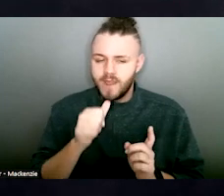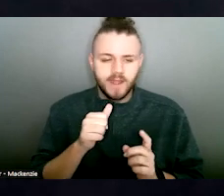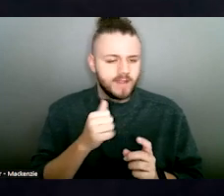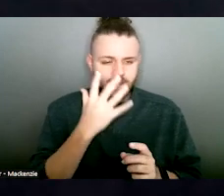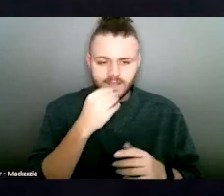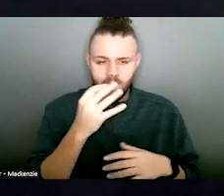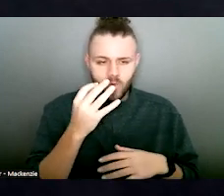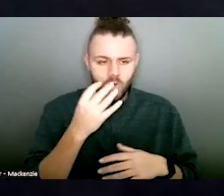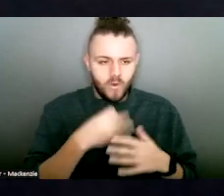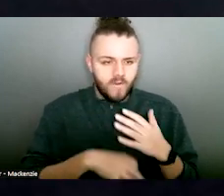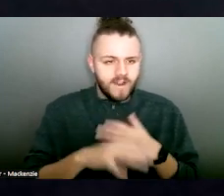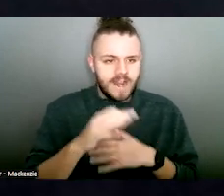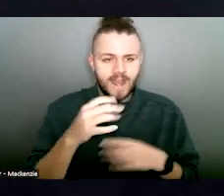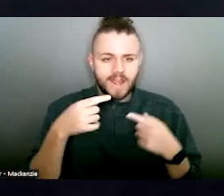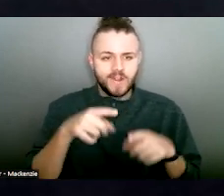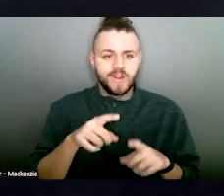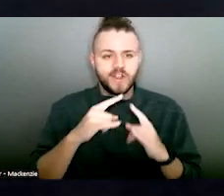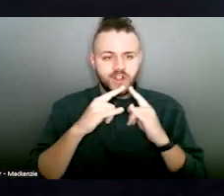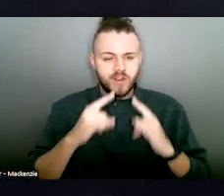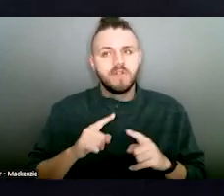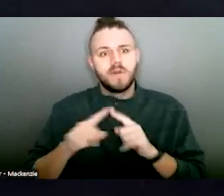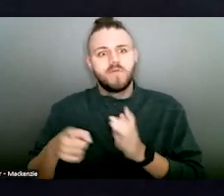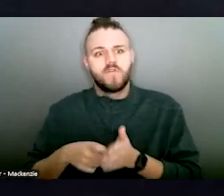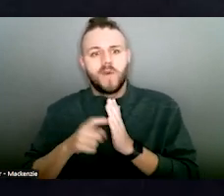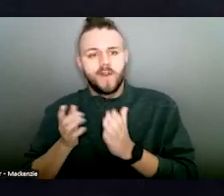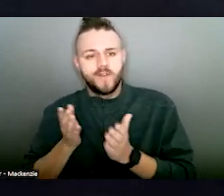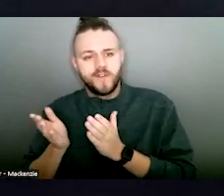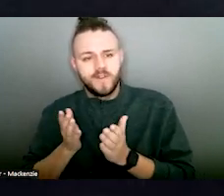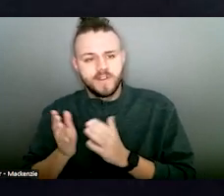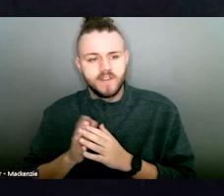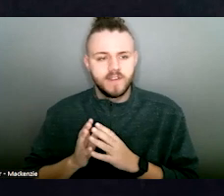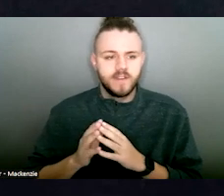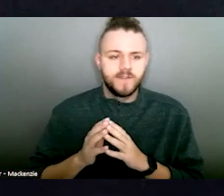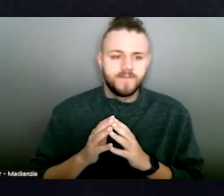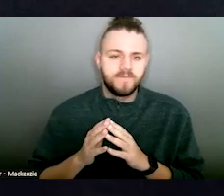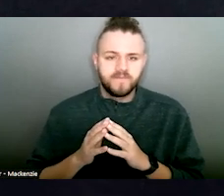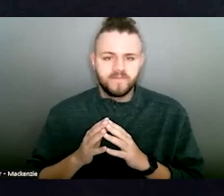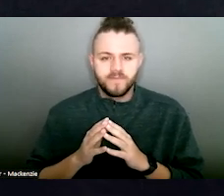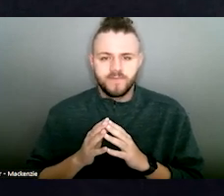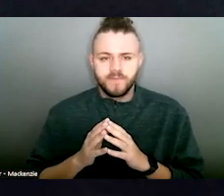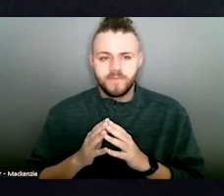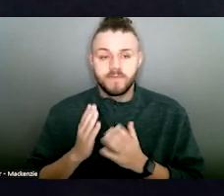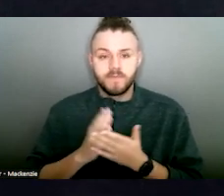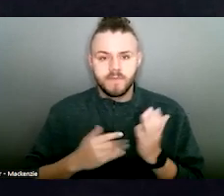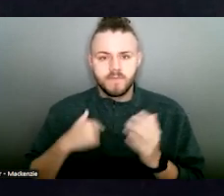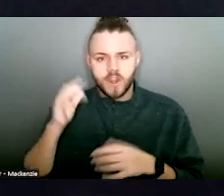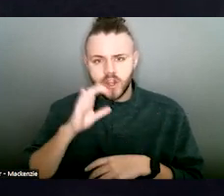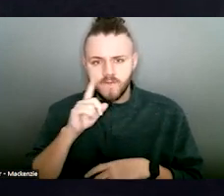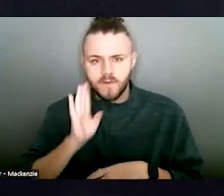but they needed services. Those victims were seeking support, support groups,